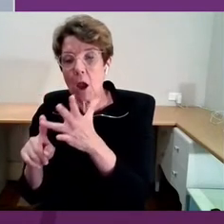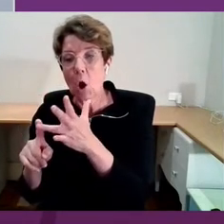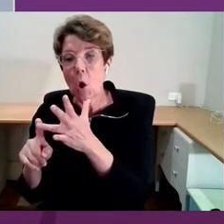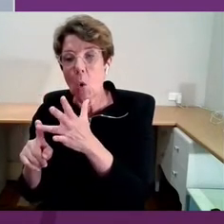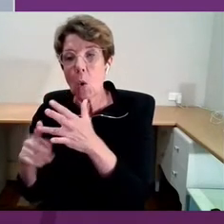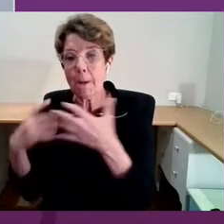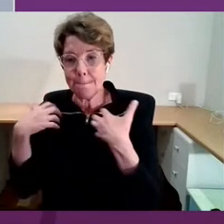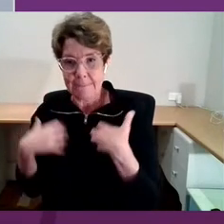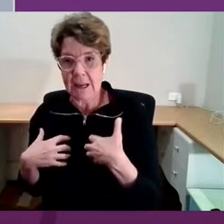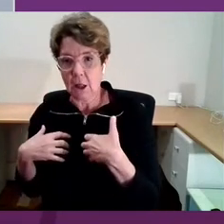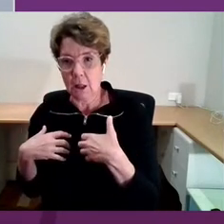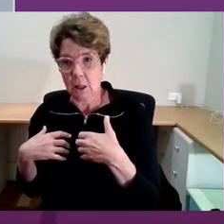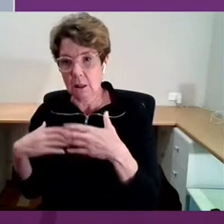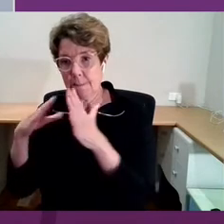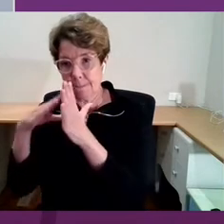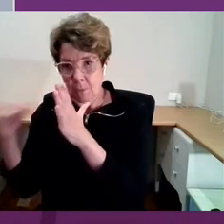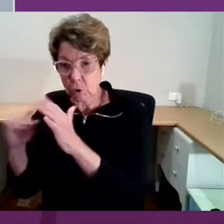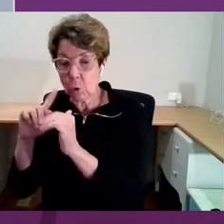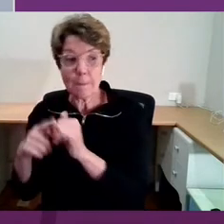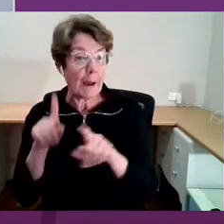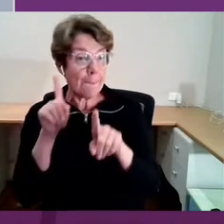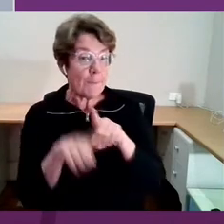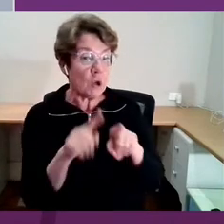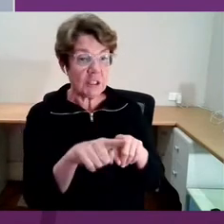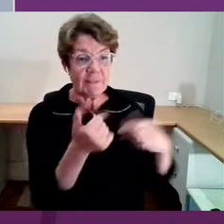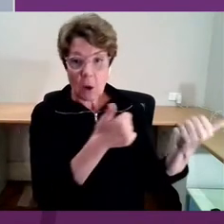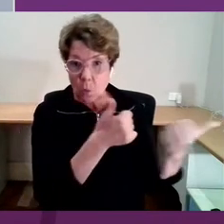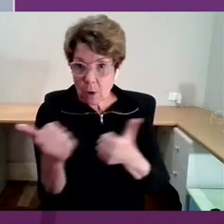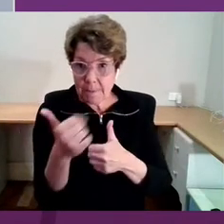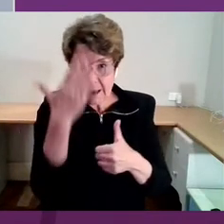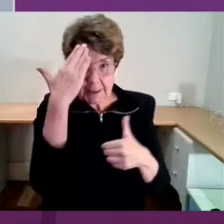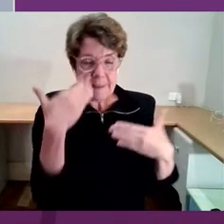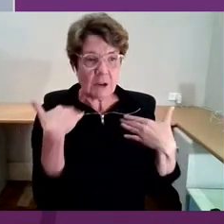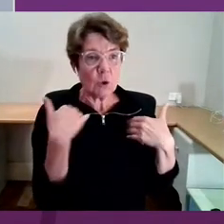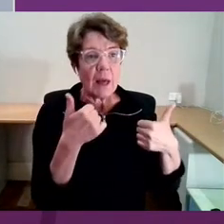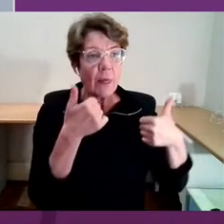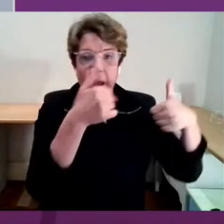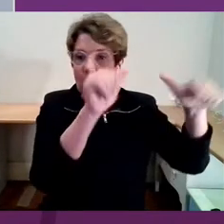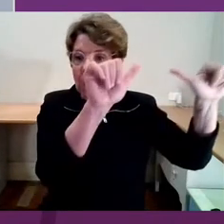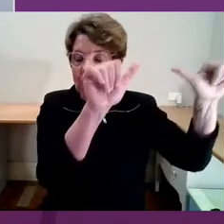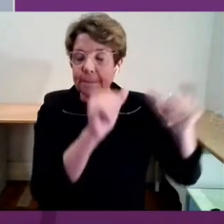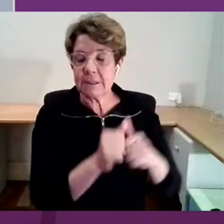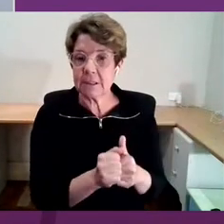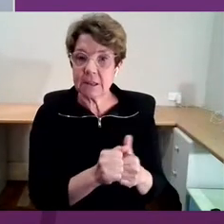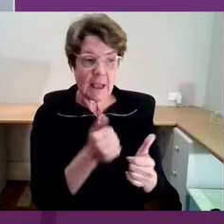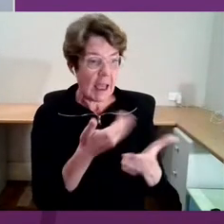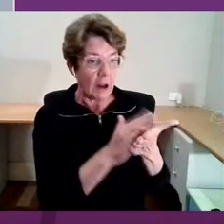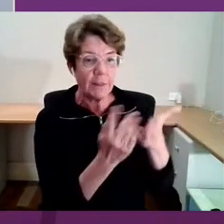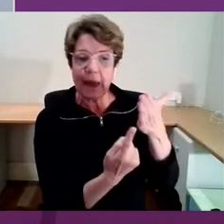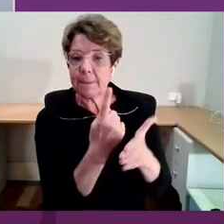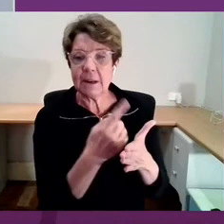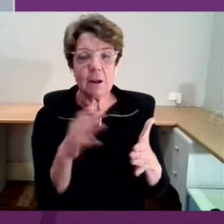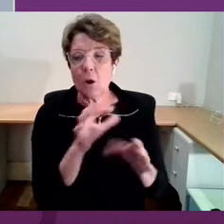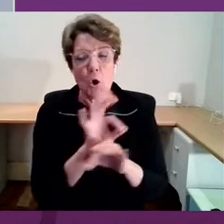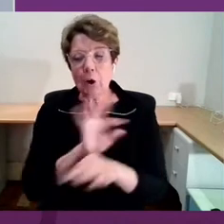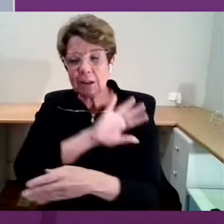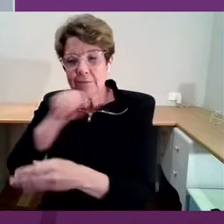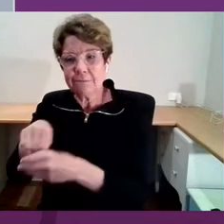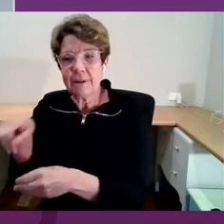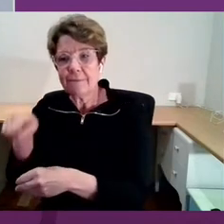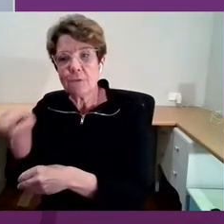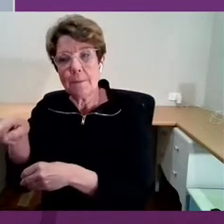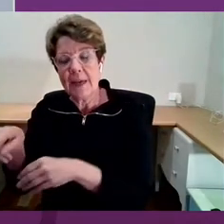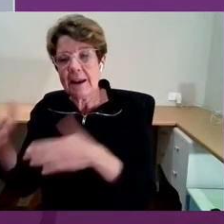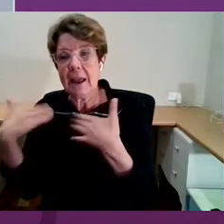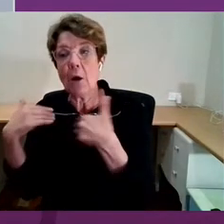majority of our wellbeing and mental health outcomes are probably generated from outside of that healthcare system, as important as